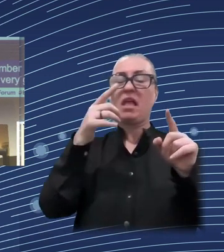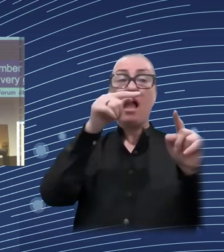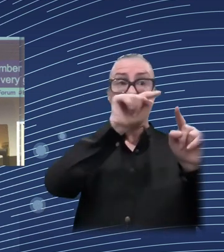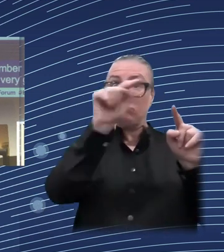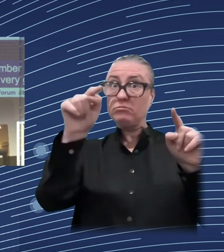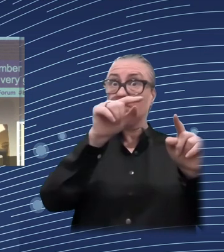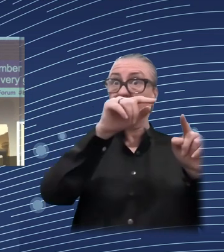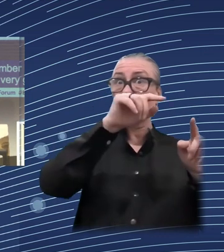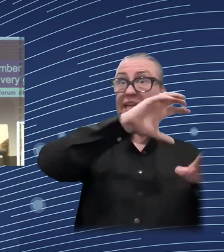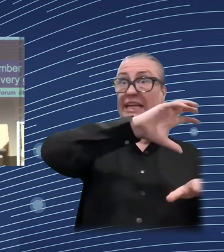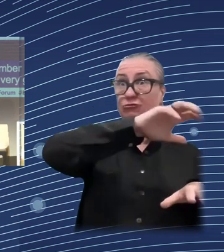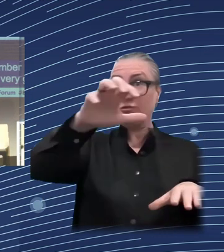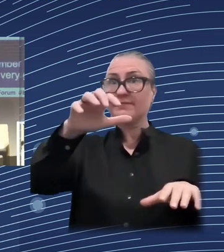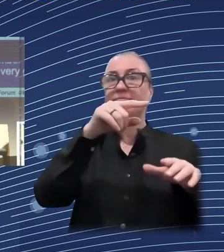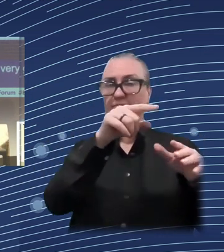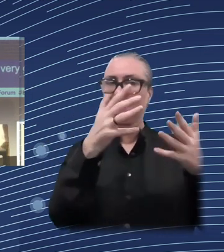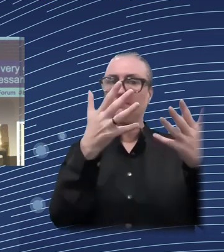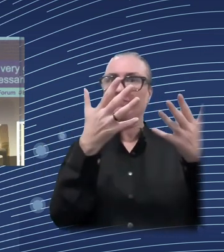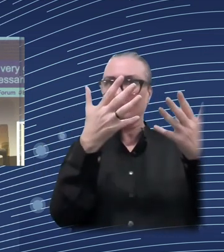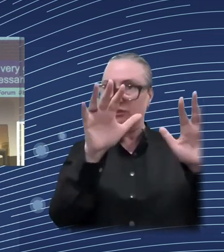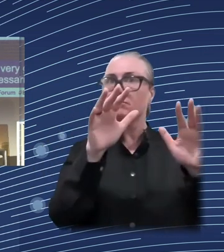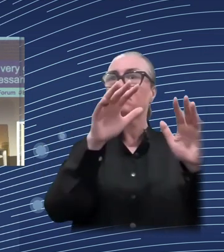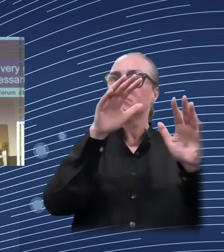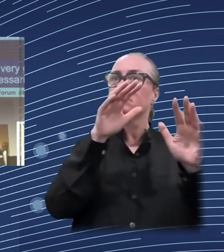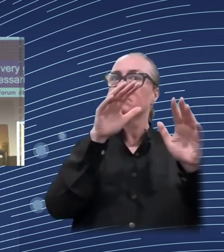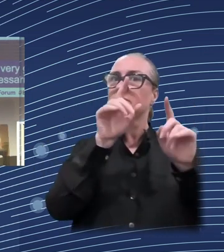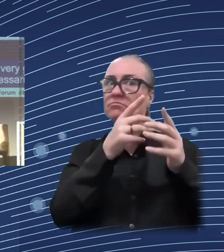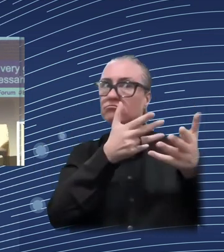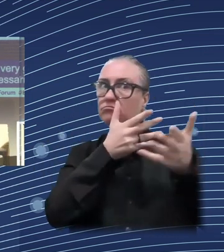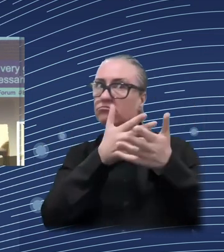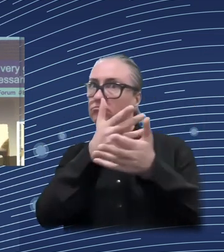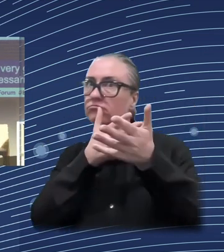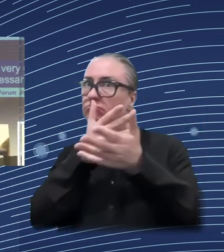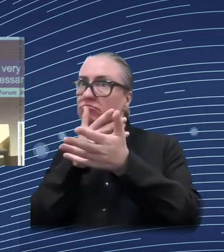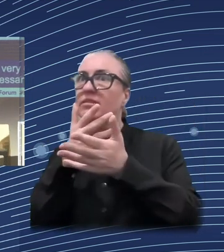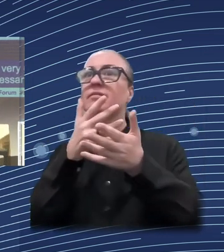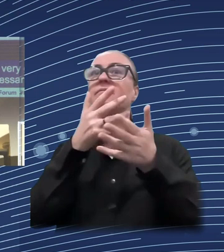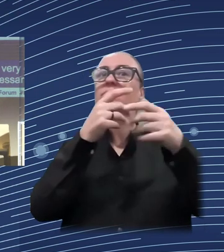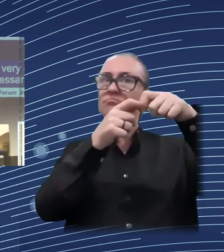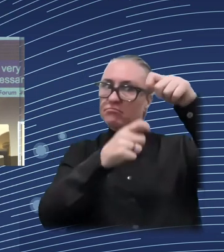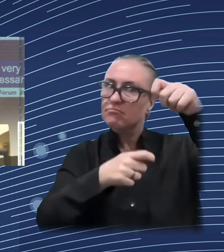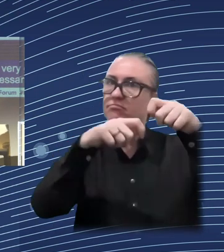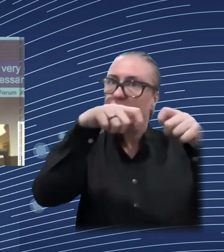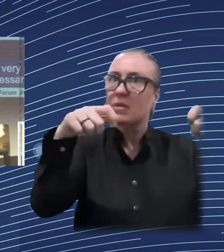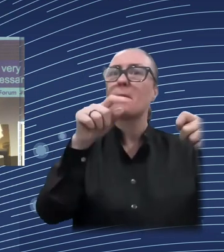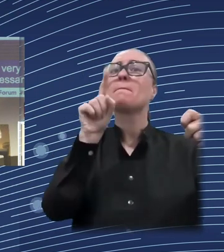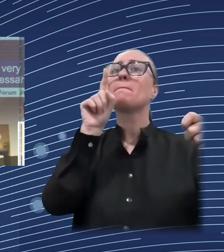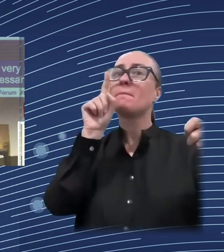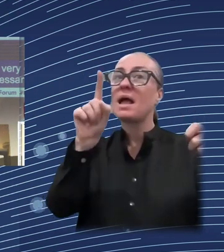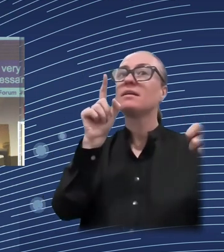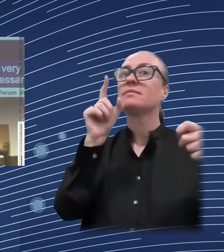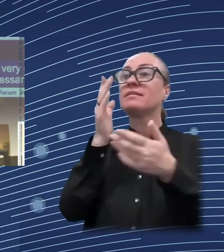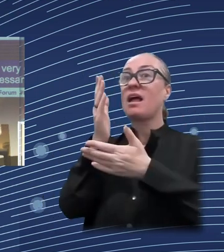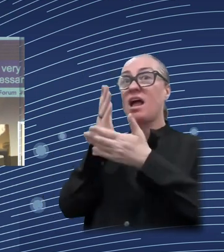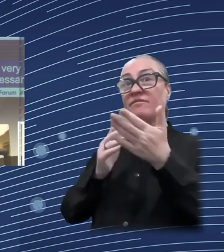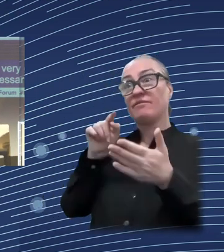tax data, many people do not pay taxes, right? Especially the low income category. So, you may be